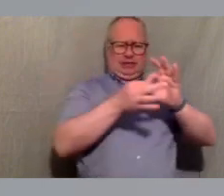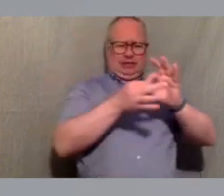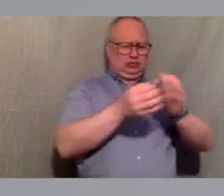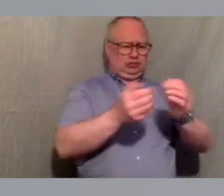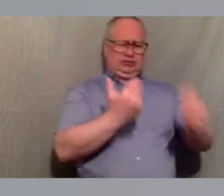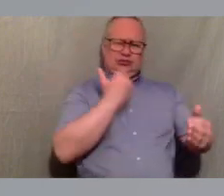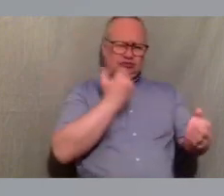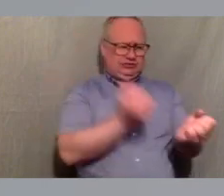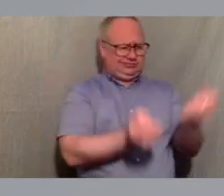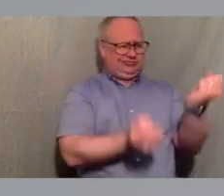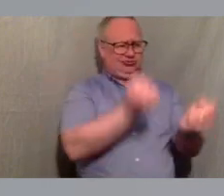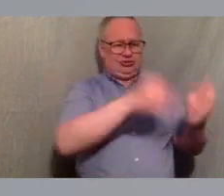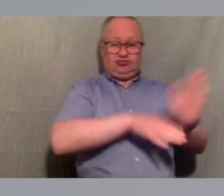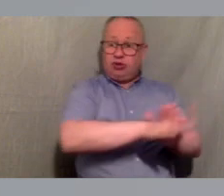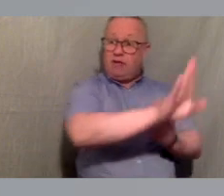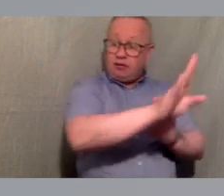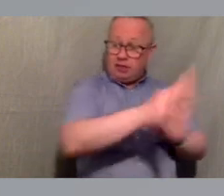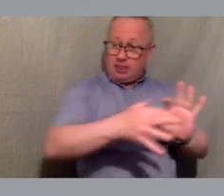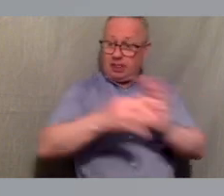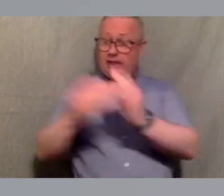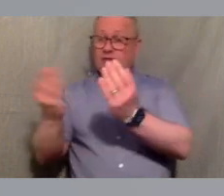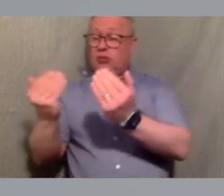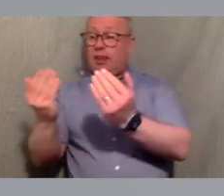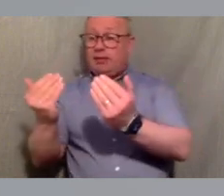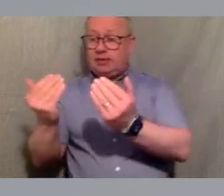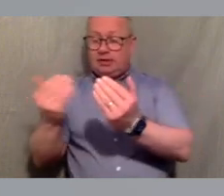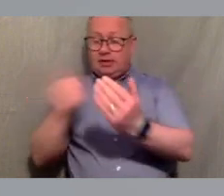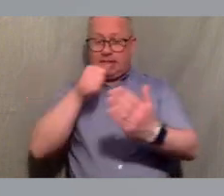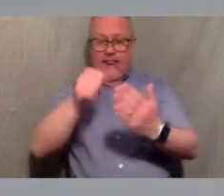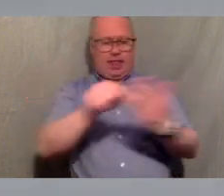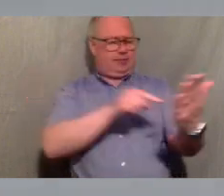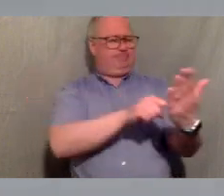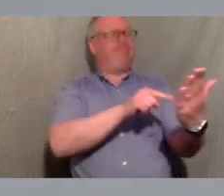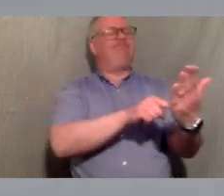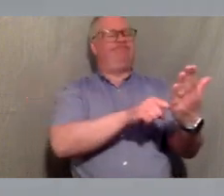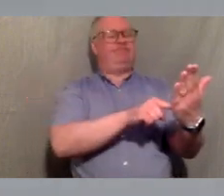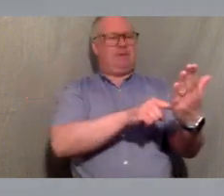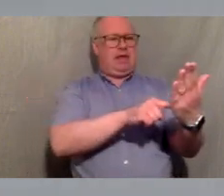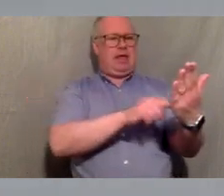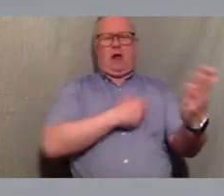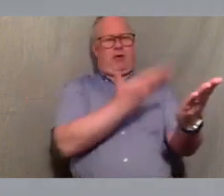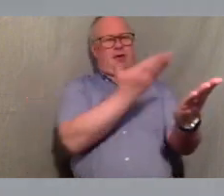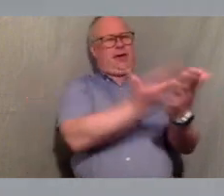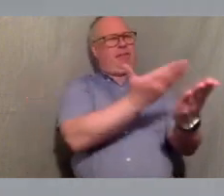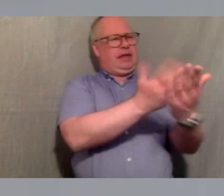that are articulated in this letter align with the vision of climate camp scotland